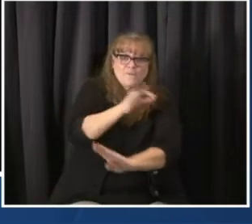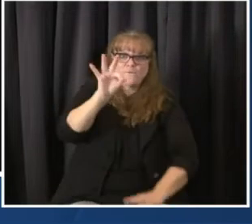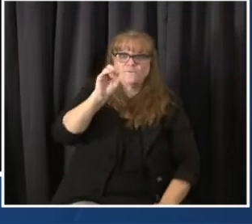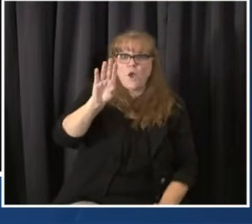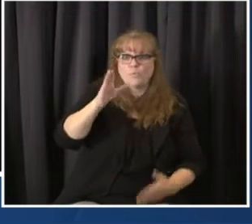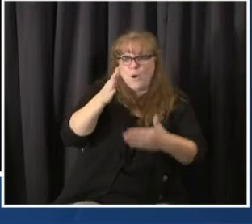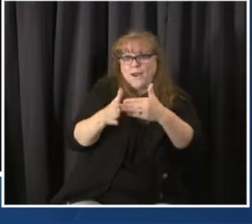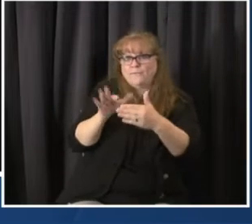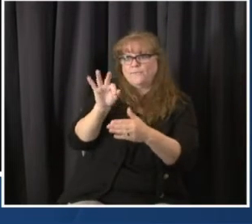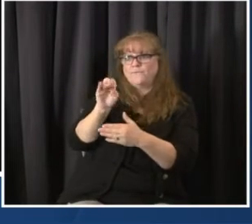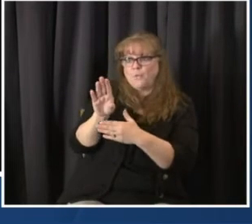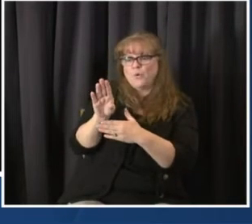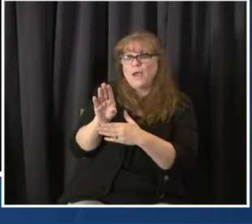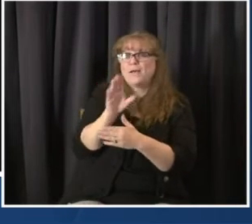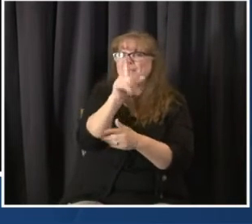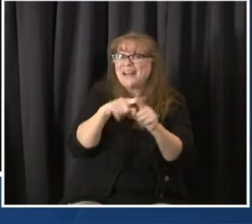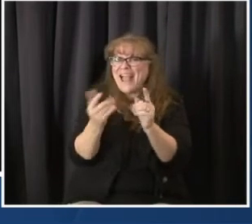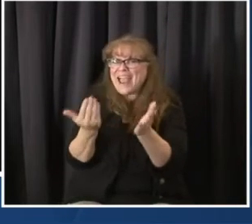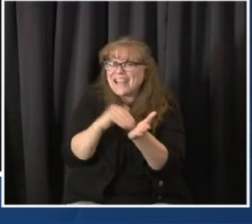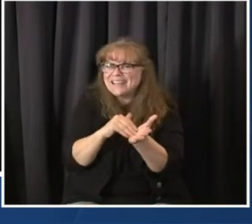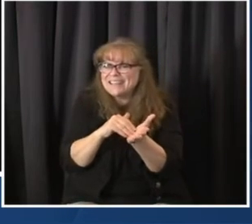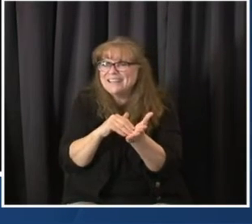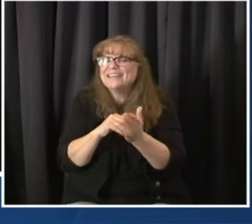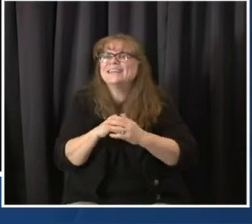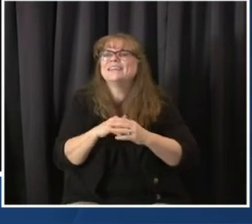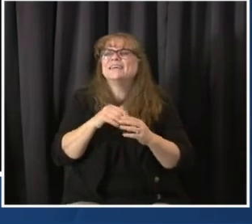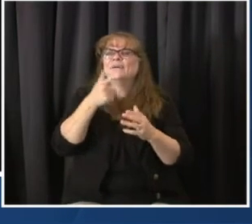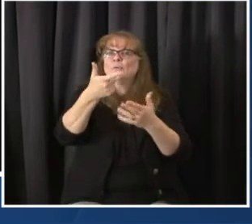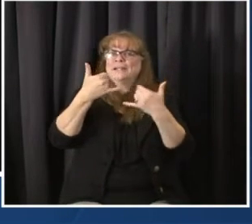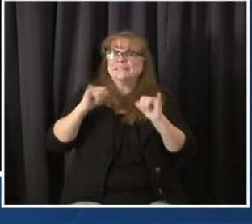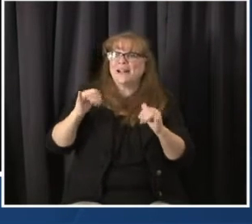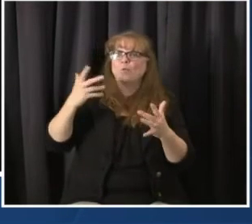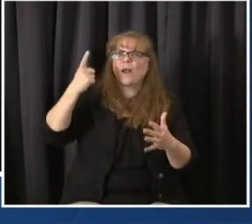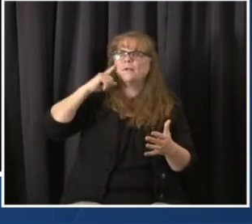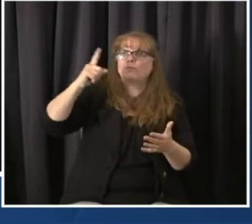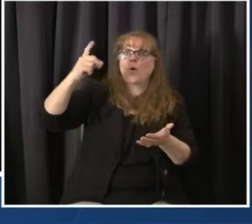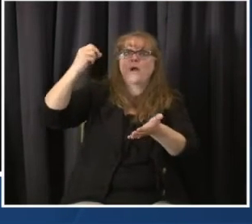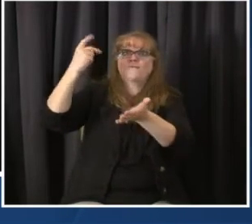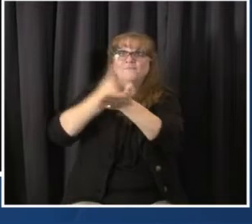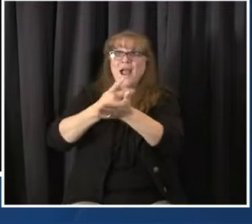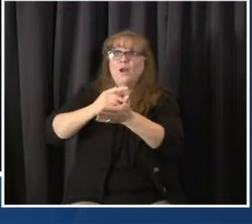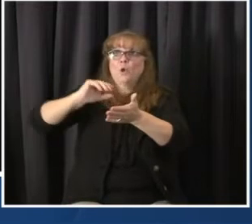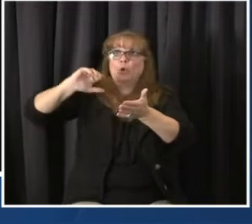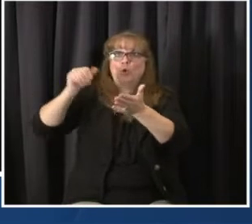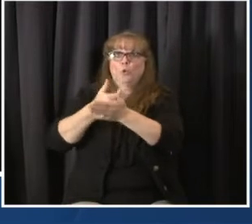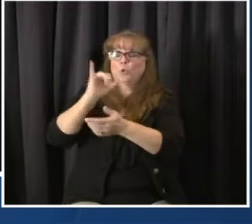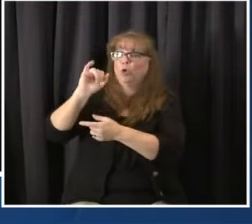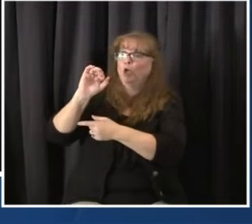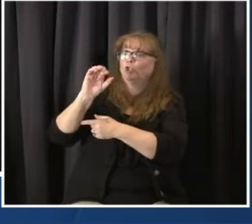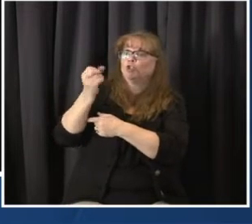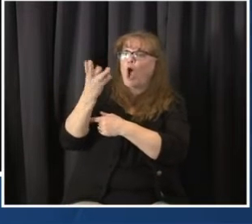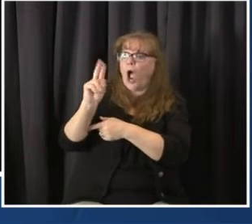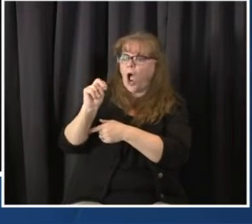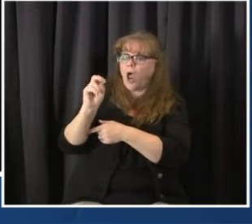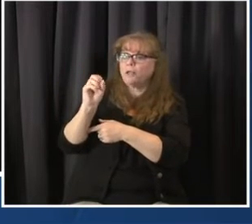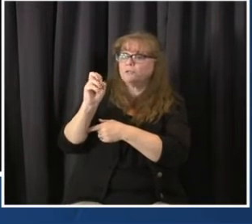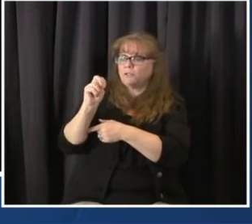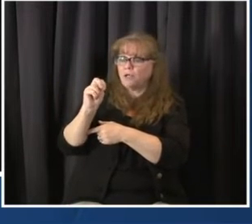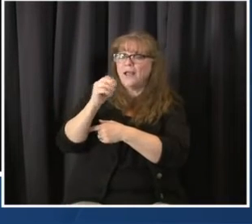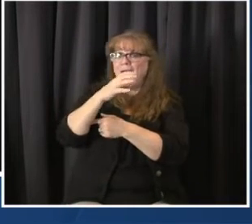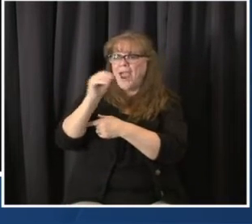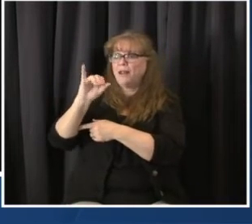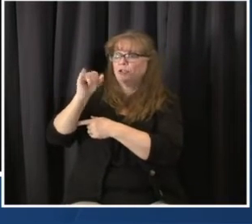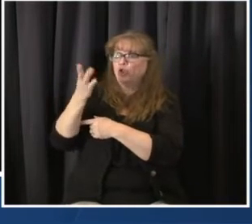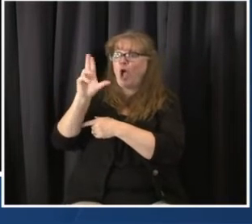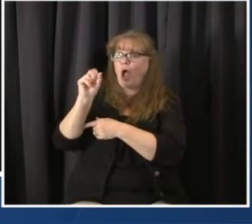that would get a new vaccine that would give us new supply. Johnson & Johnson and AstraZeneca are the top two candidates. It's been publicly reported that Johnson &